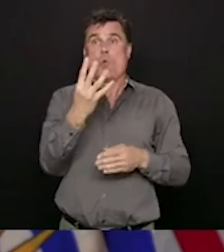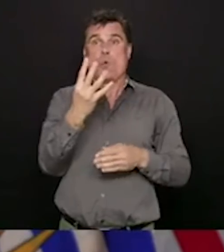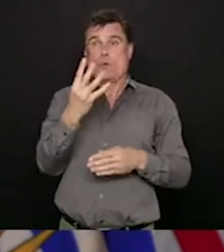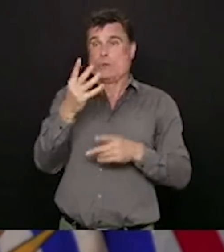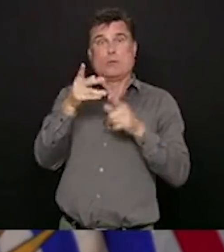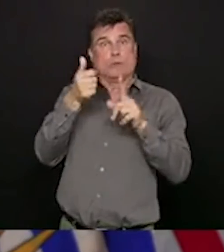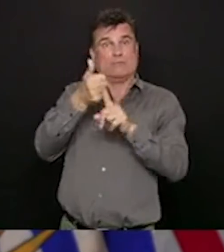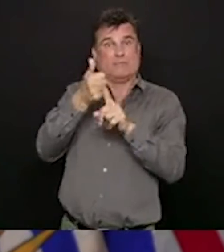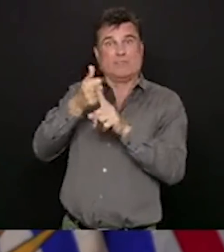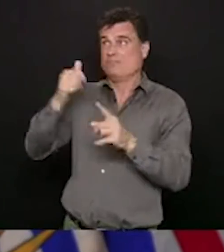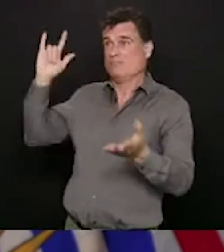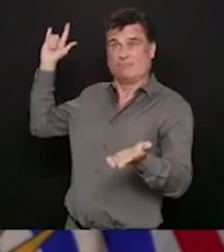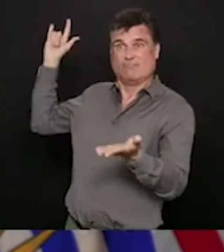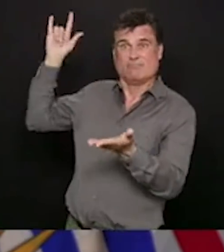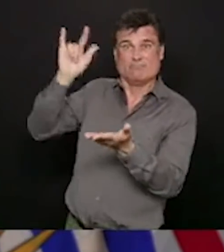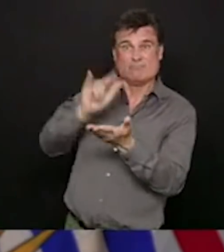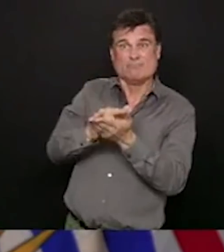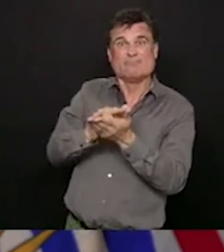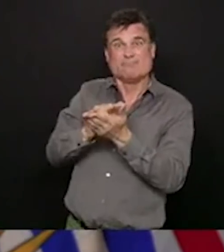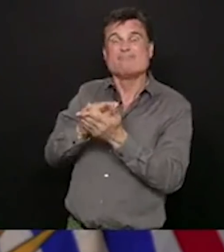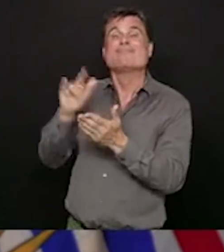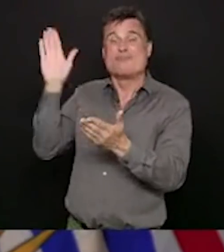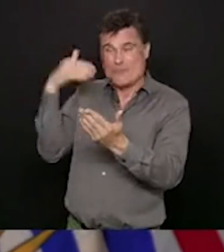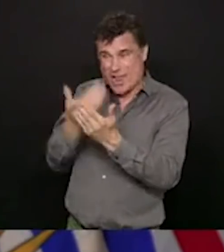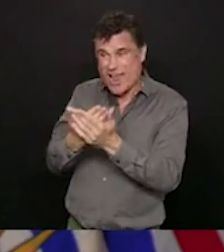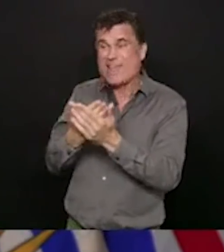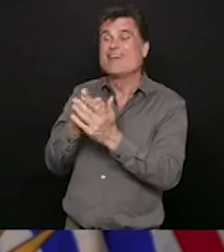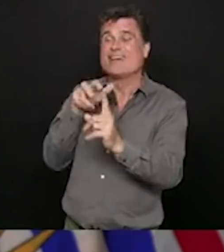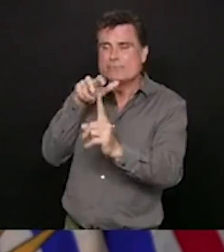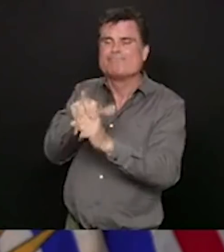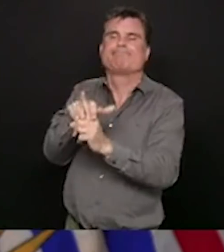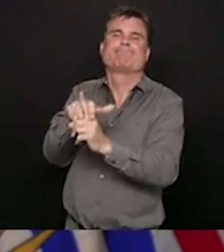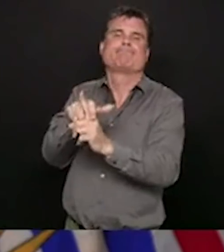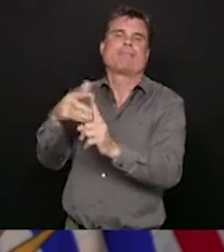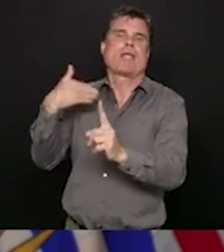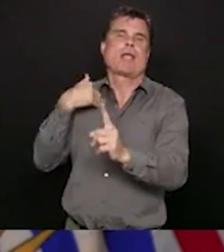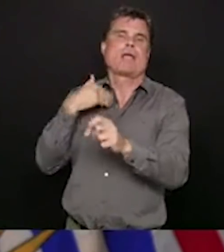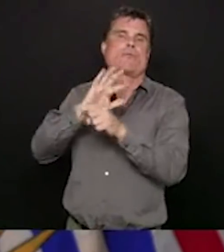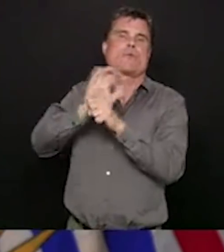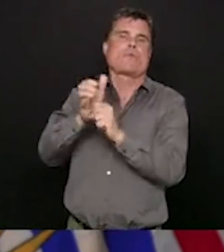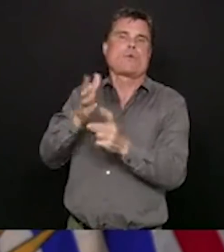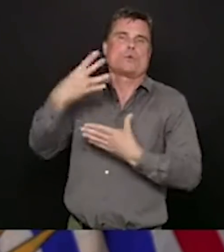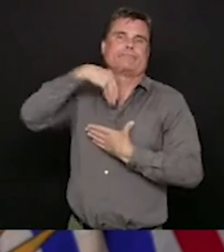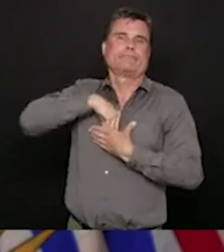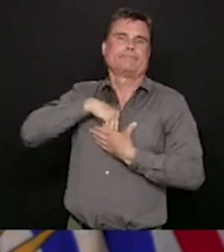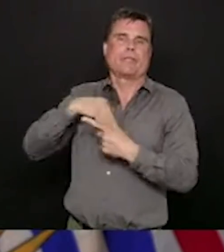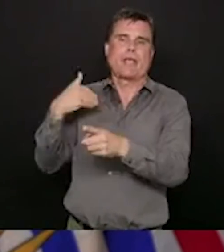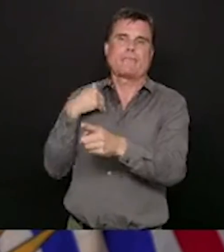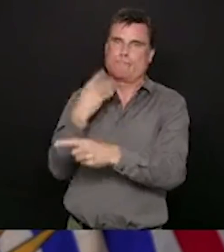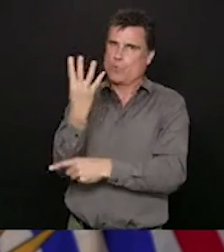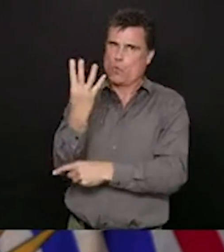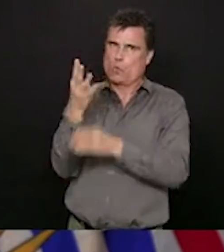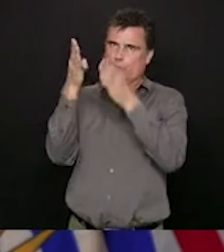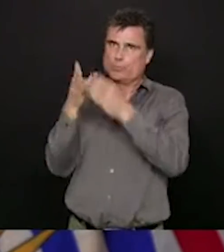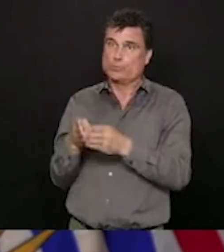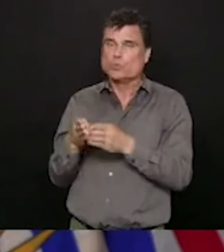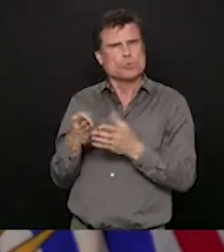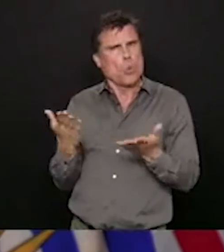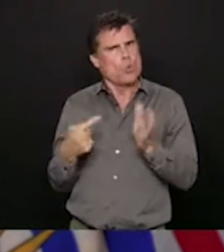these measures, to support people, to make sure that they can do what we need them to do and to be able to identify people who have symptoms,